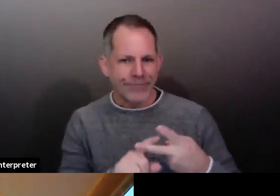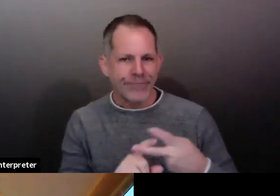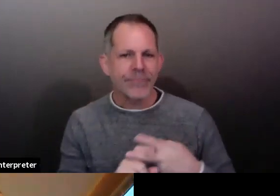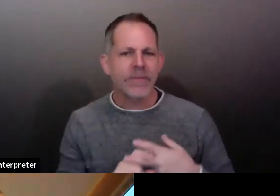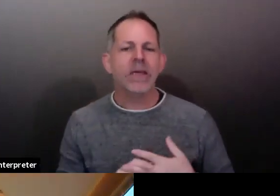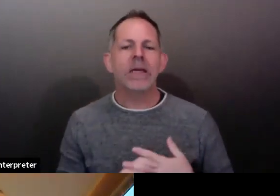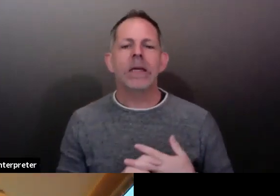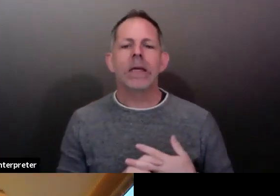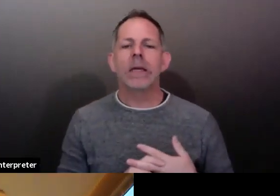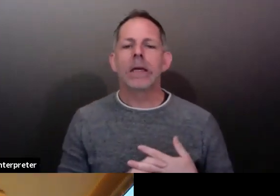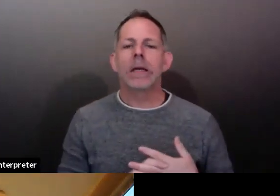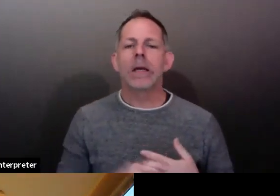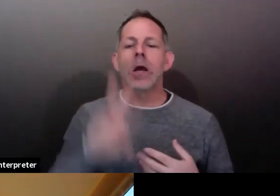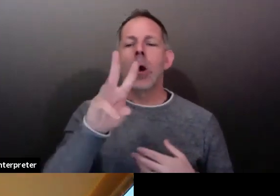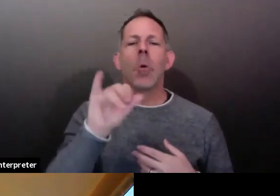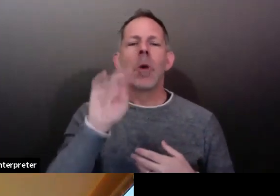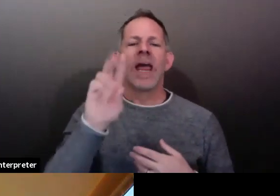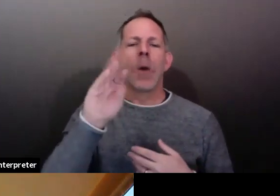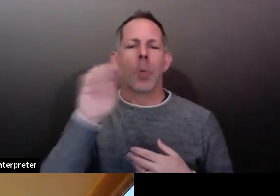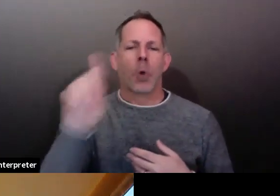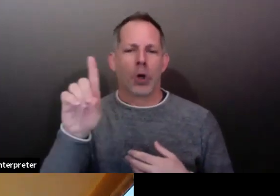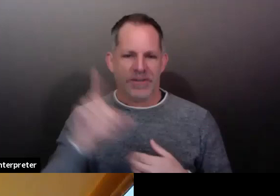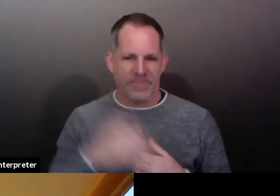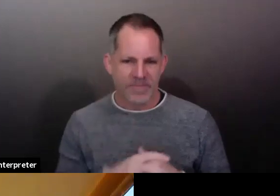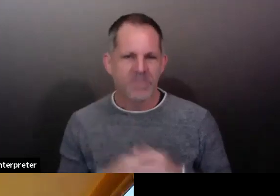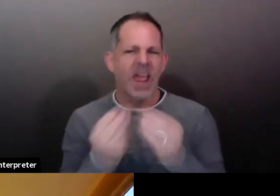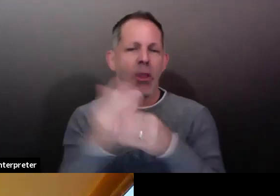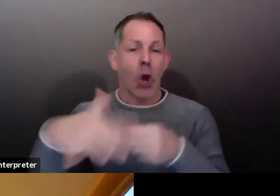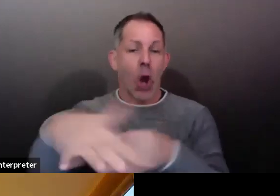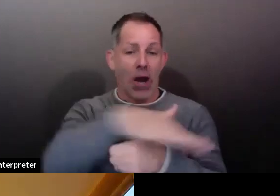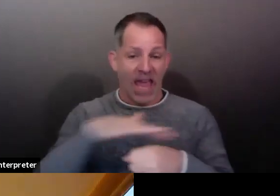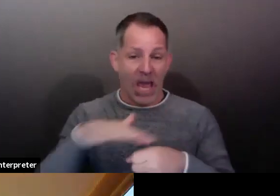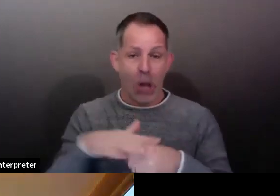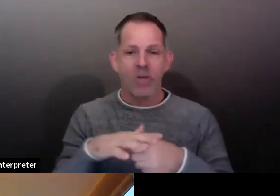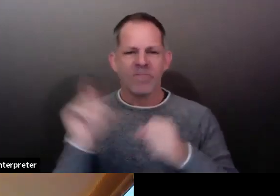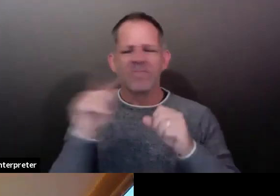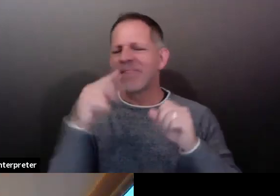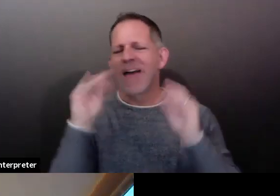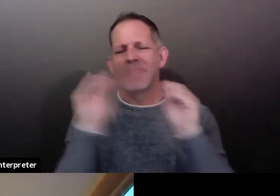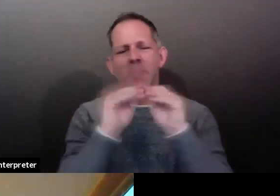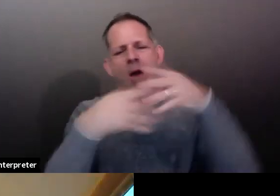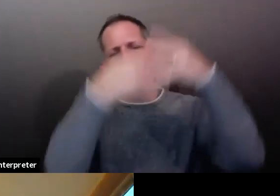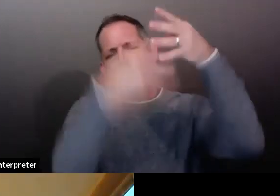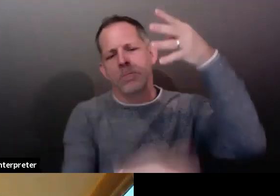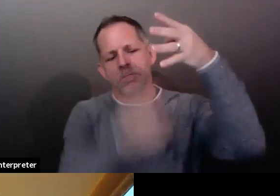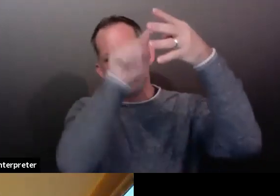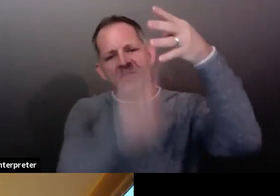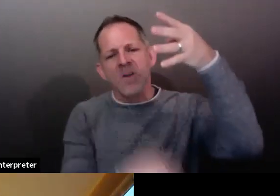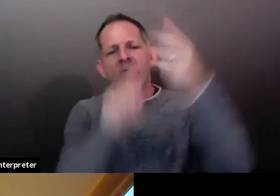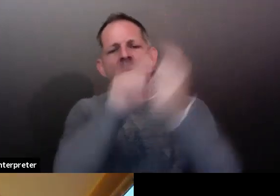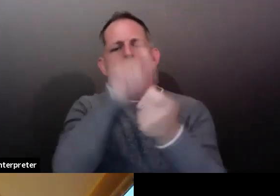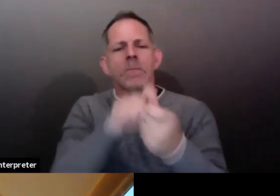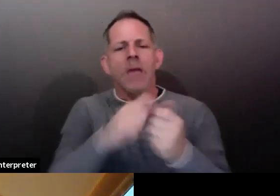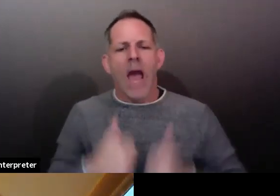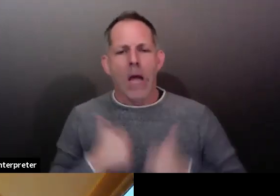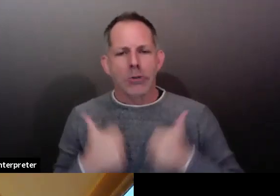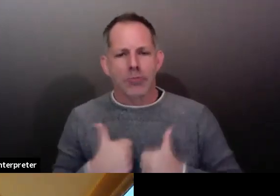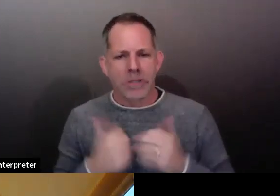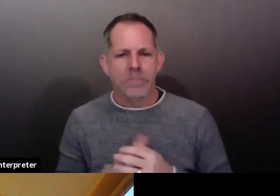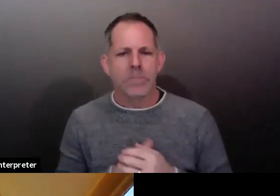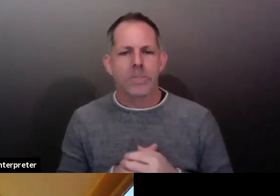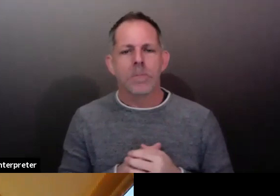And you can go to the auditor's webpage for addresses or use your favorite map app. So local